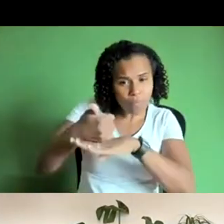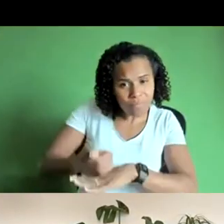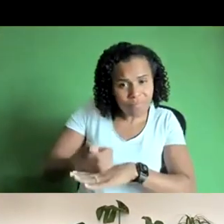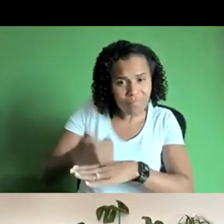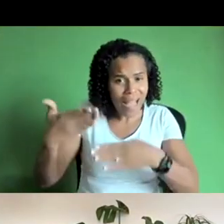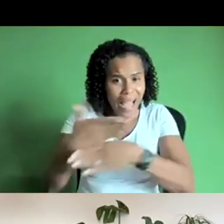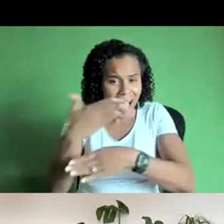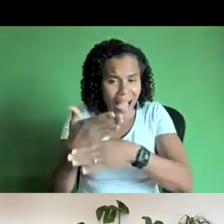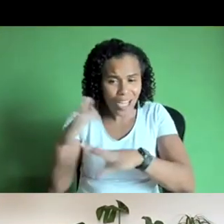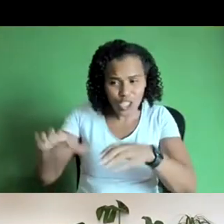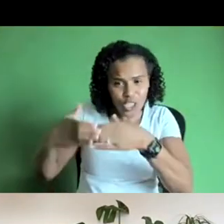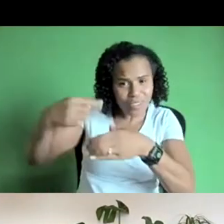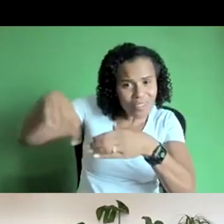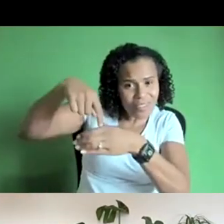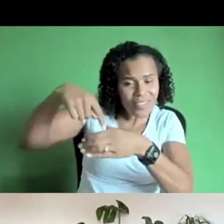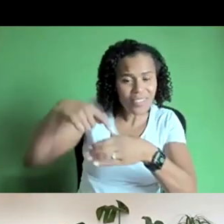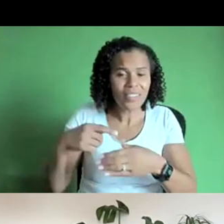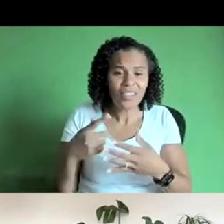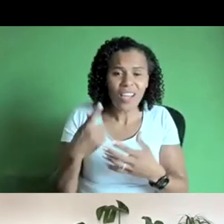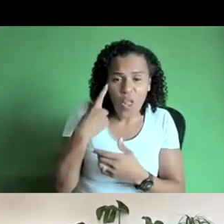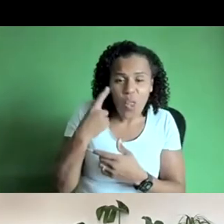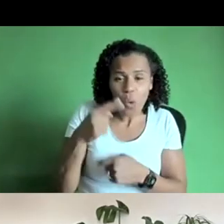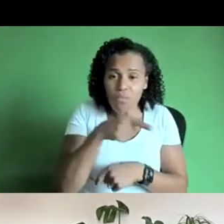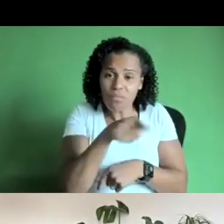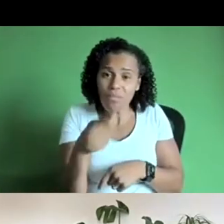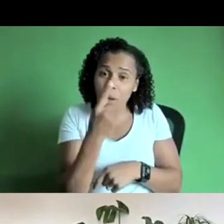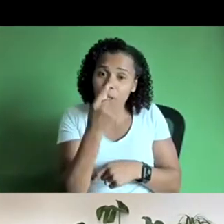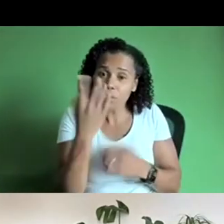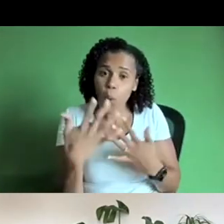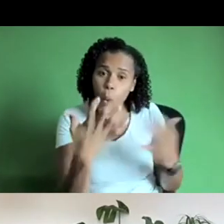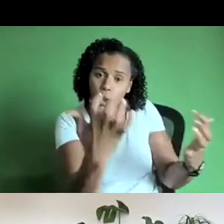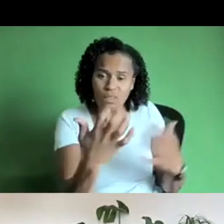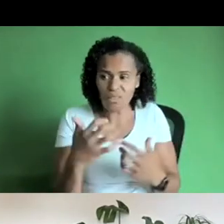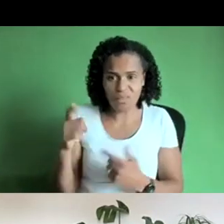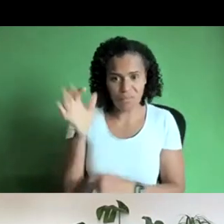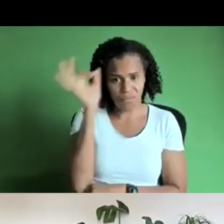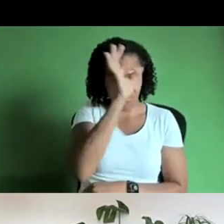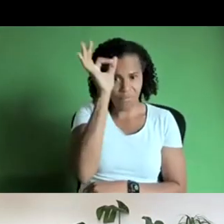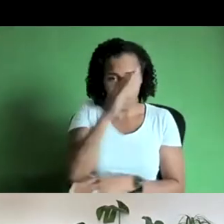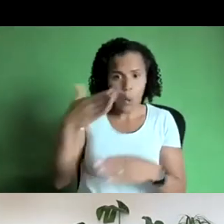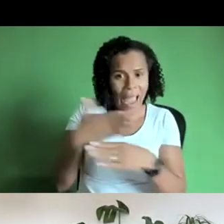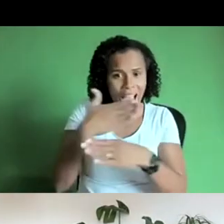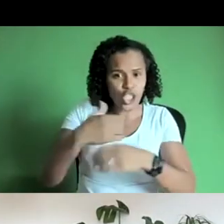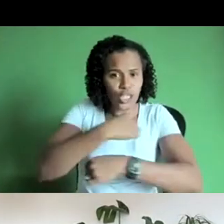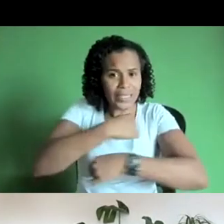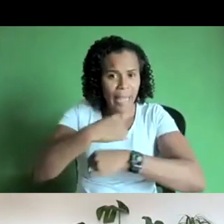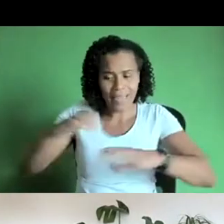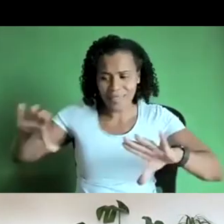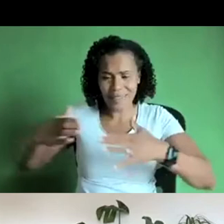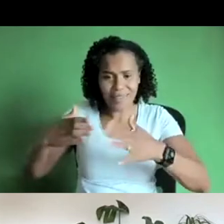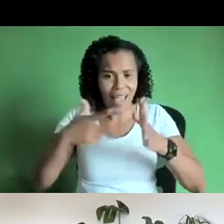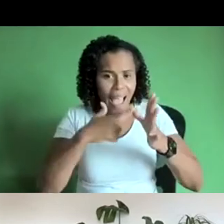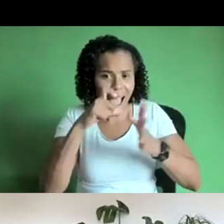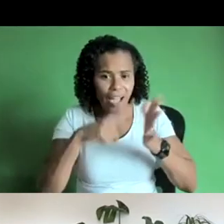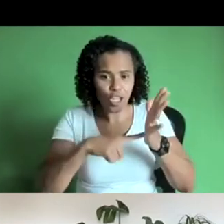maybe just some people might not know anything about action space so i thought it might be we could just start actually by you